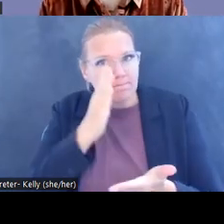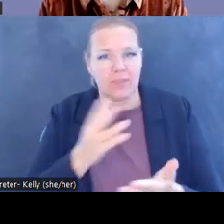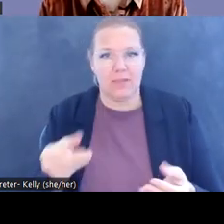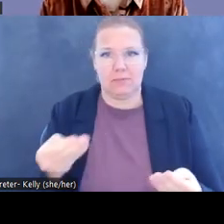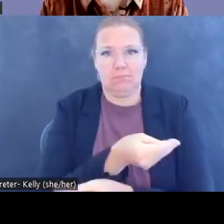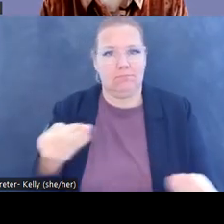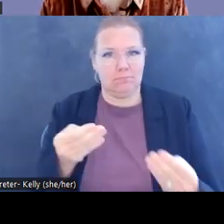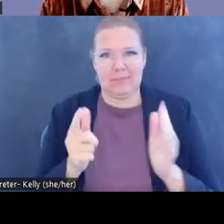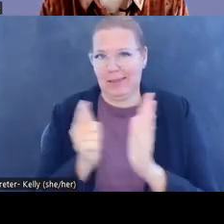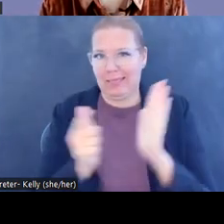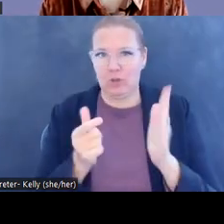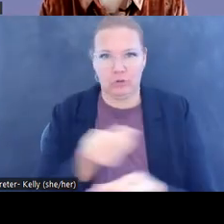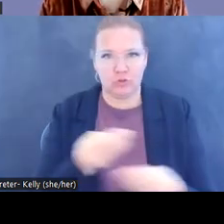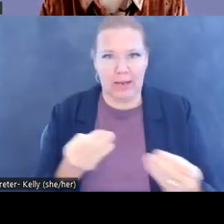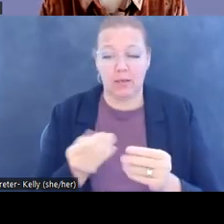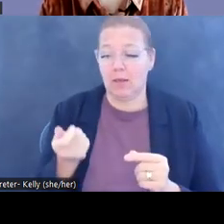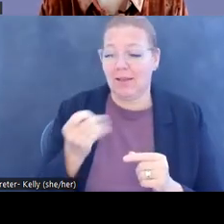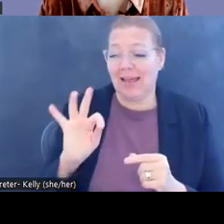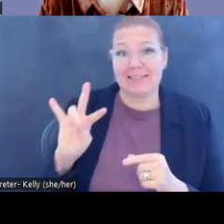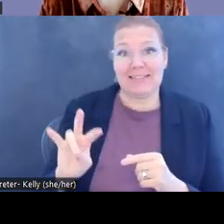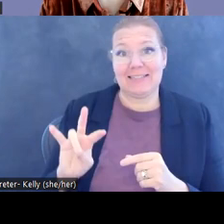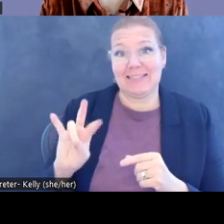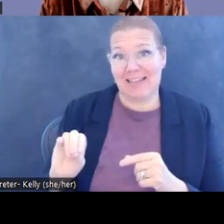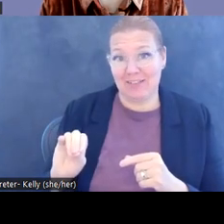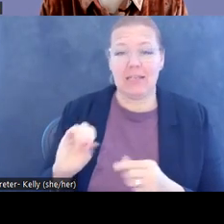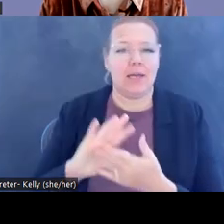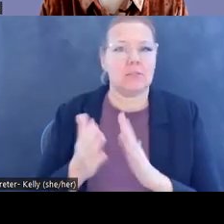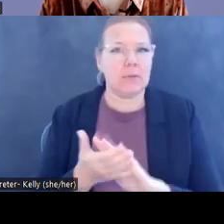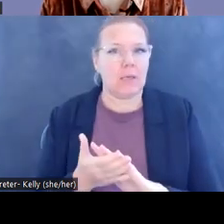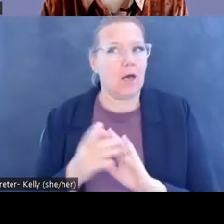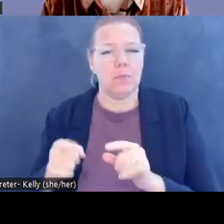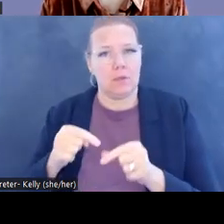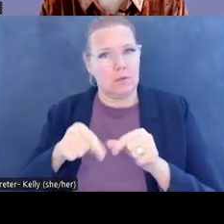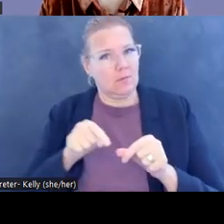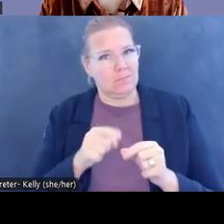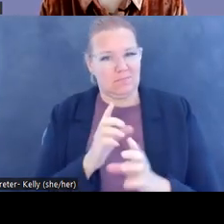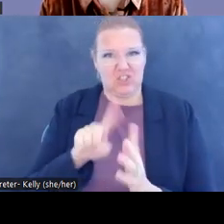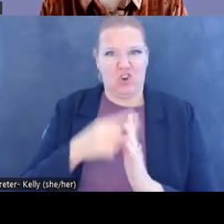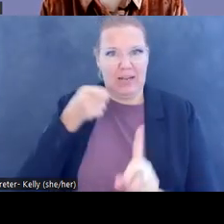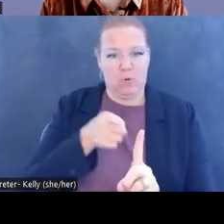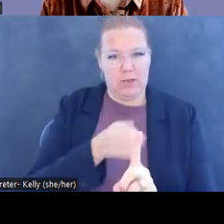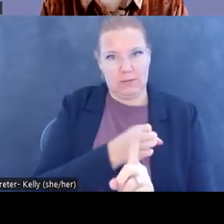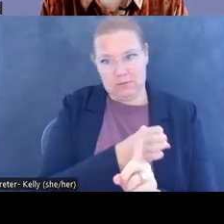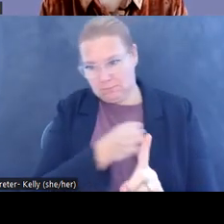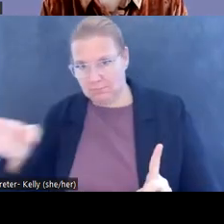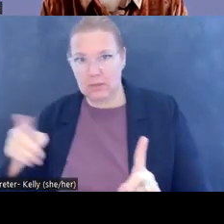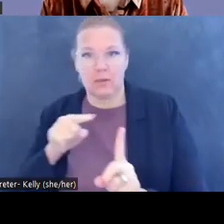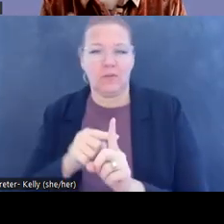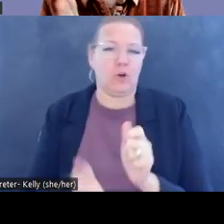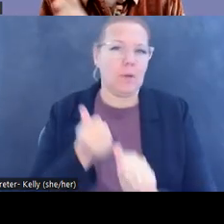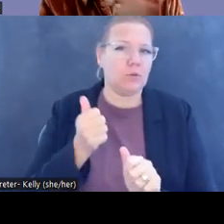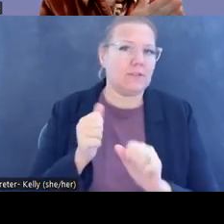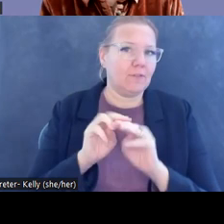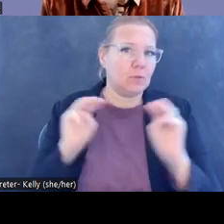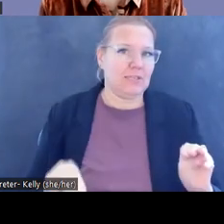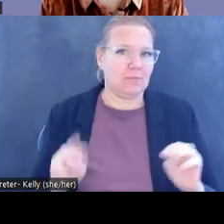that reason, 1970 has become a bright line by which most of our museums in the West that they